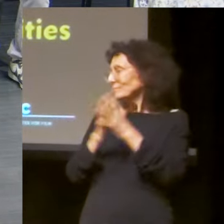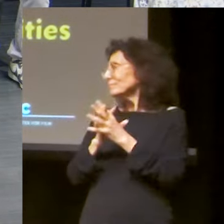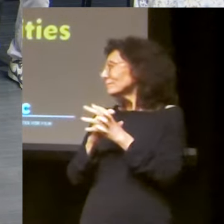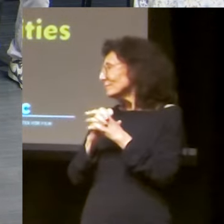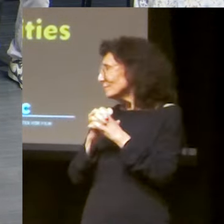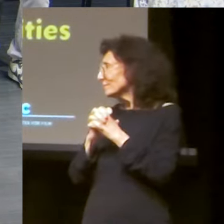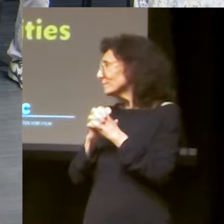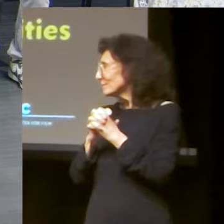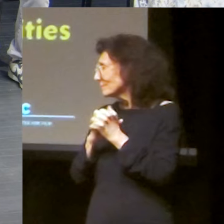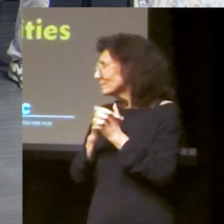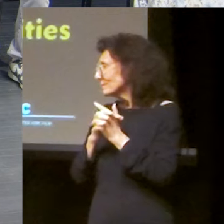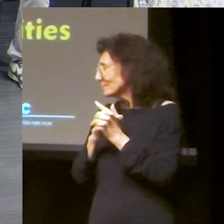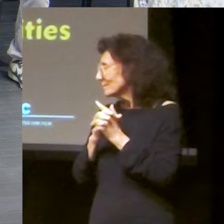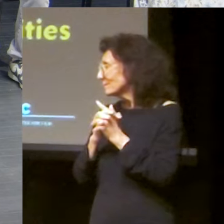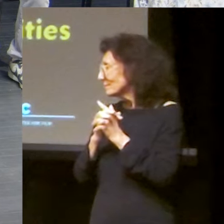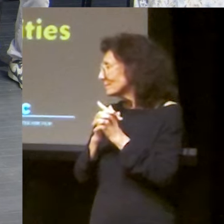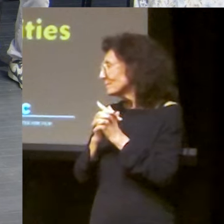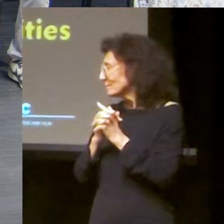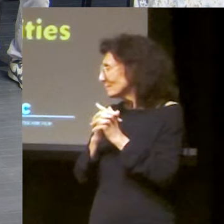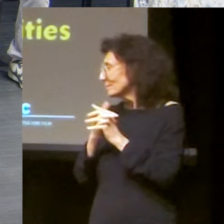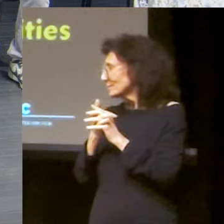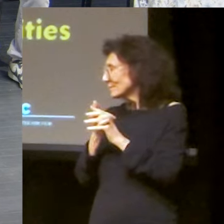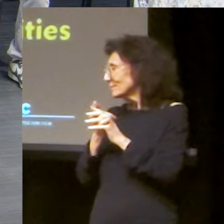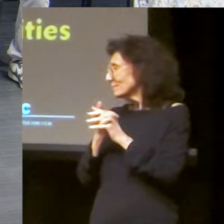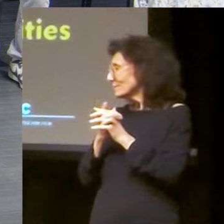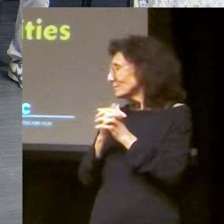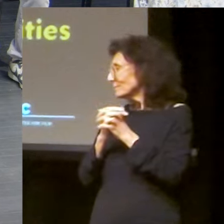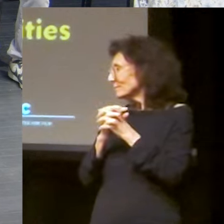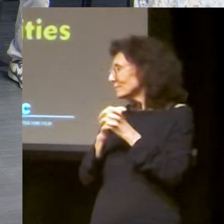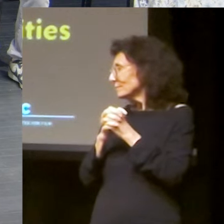formally the, the Johnson family for being here.